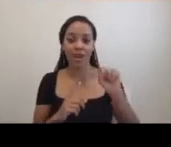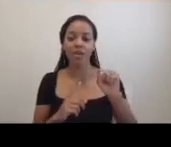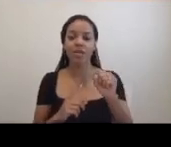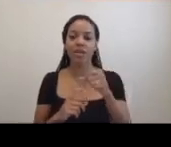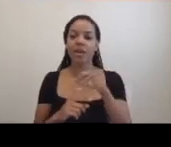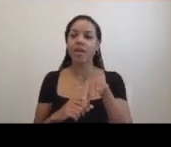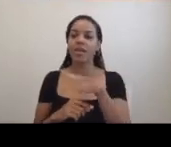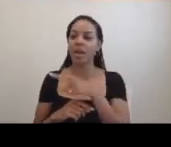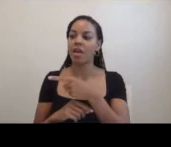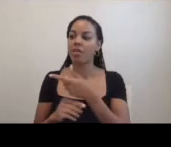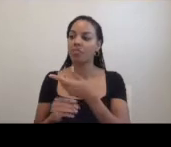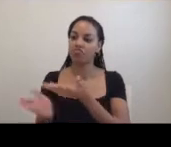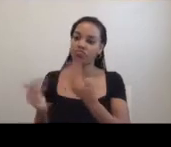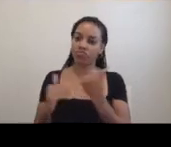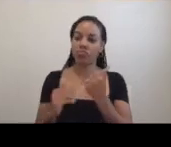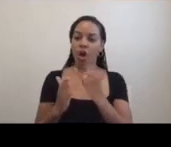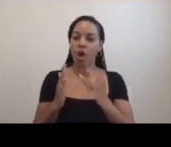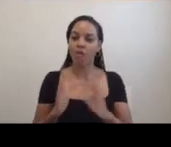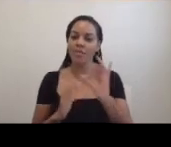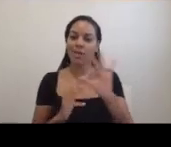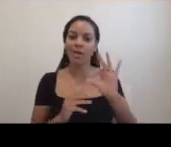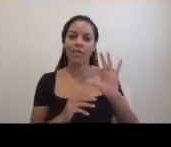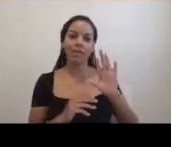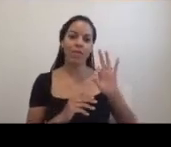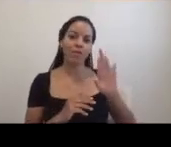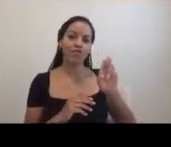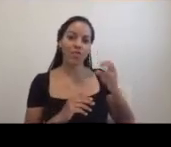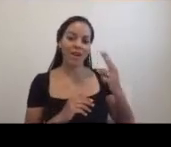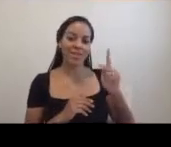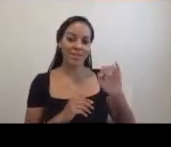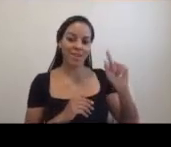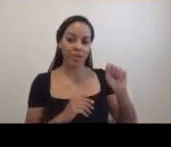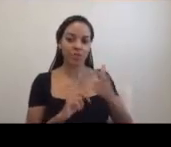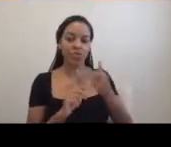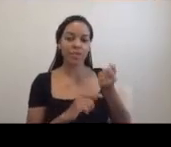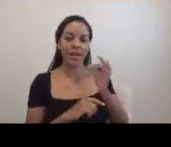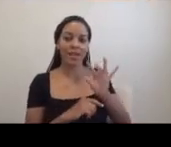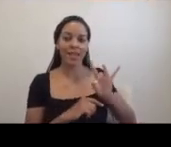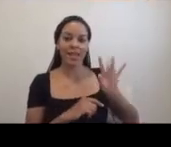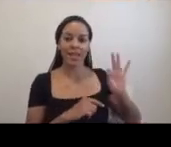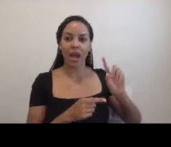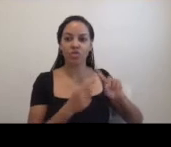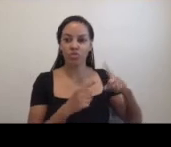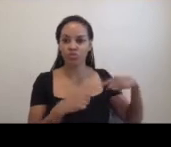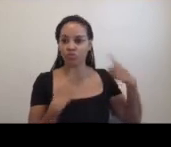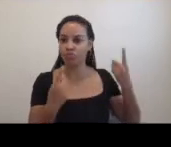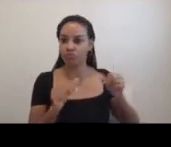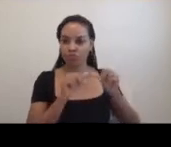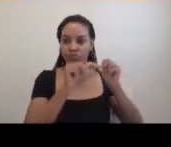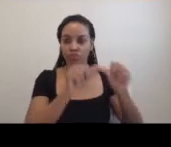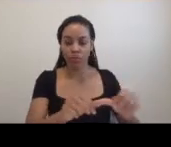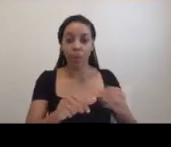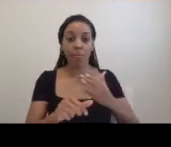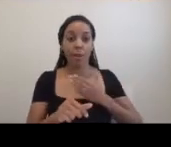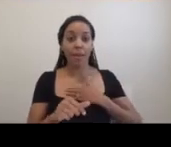of fresh kills in 1989 and still ongoing. This has lengthened my duration